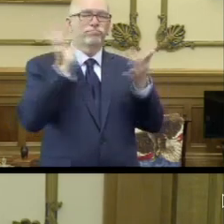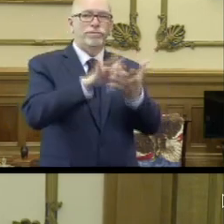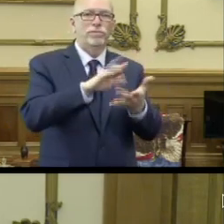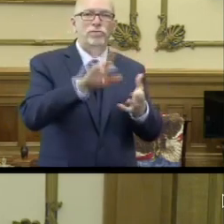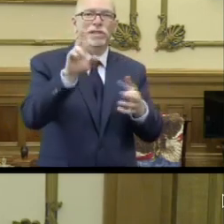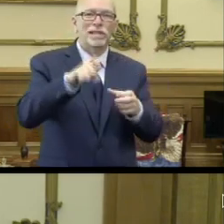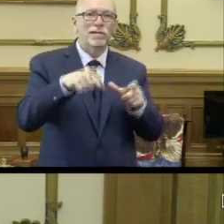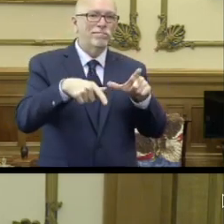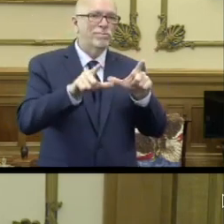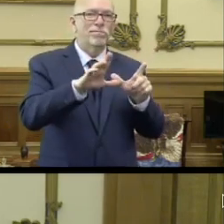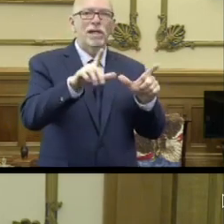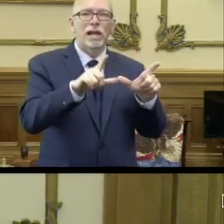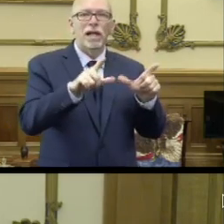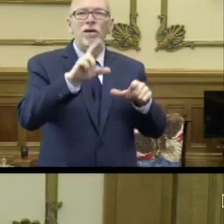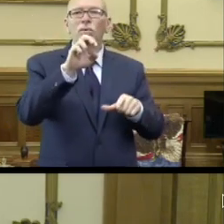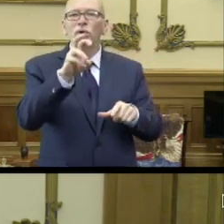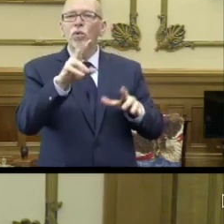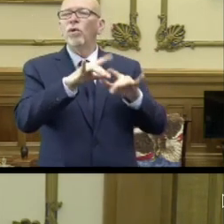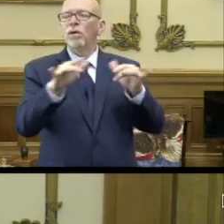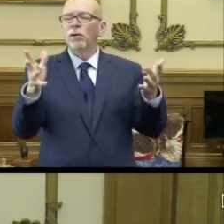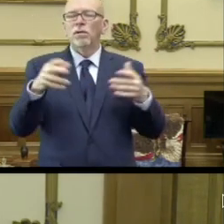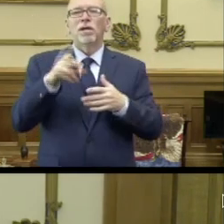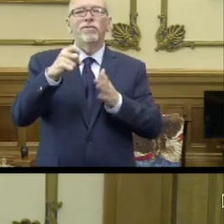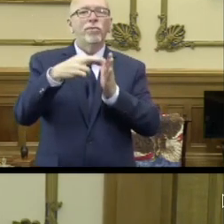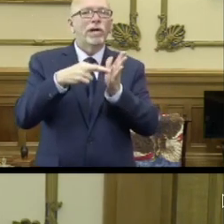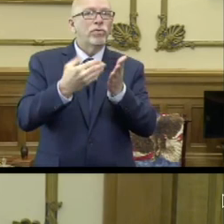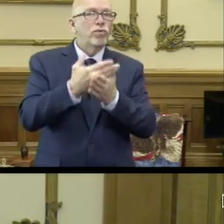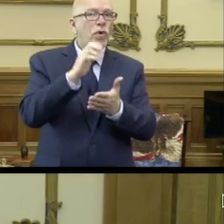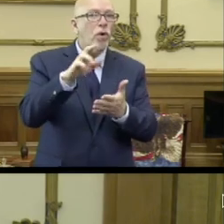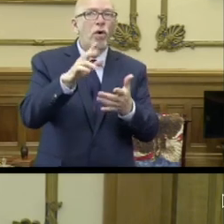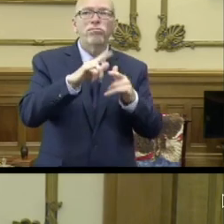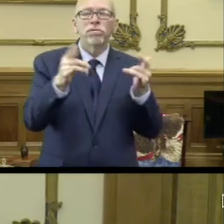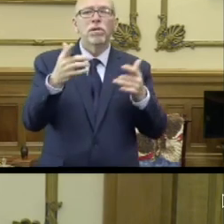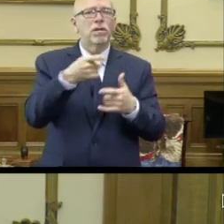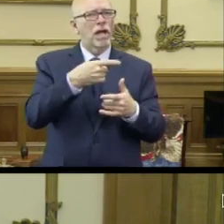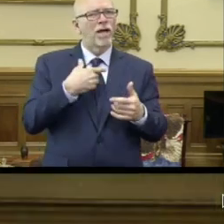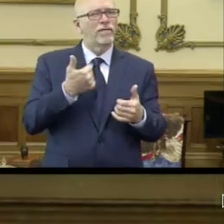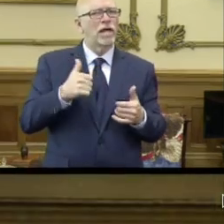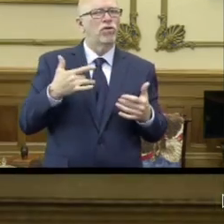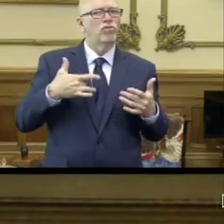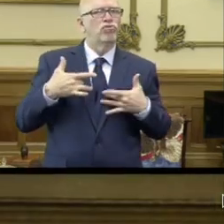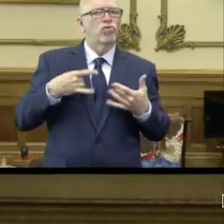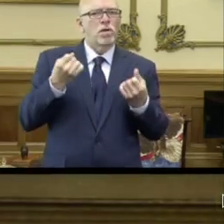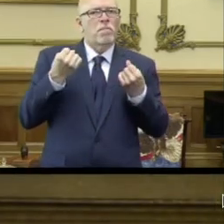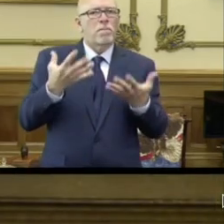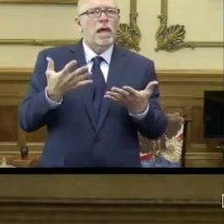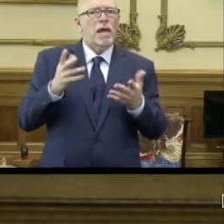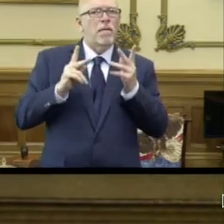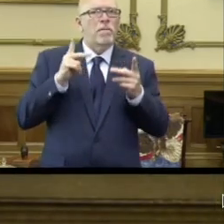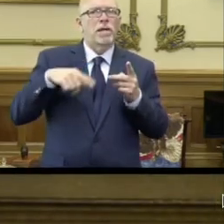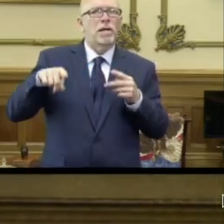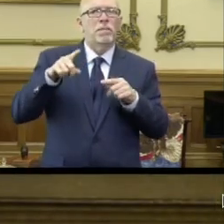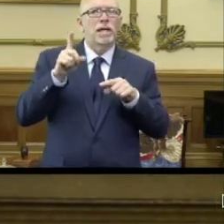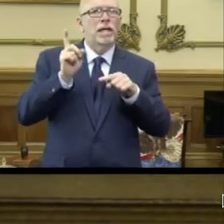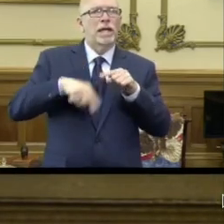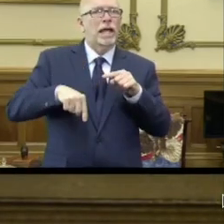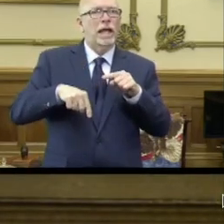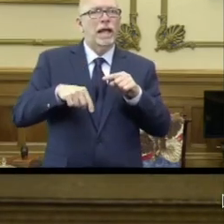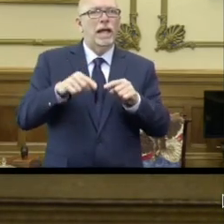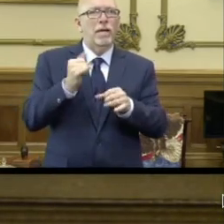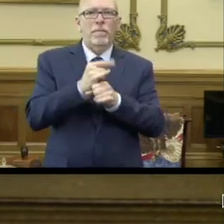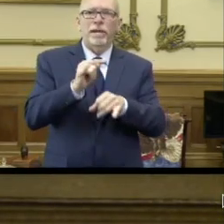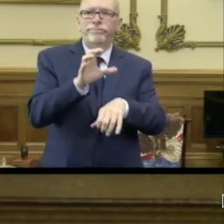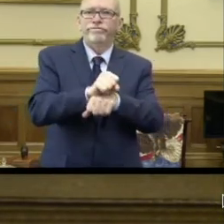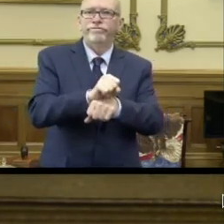licenses. Maybe some Hoosiers need to register a new car. Is there any concern that many of these Hoosiers aren't going to be able to do that in